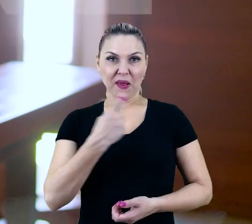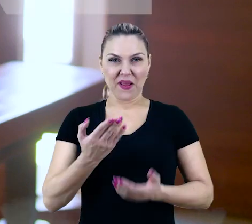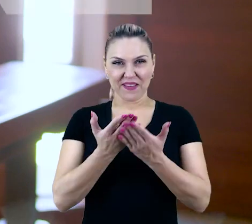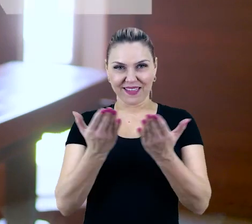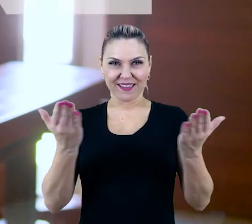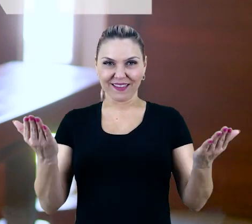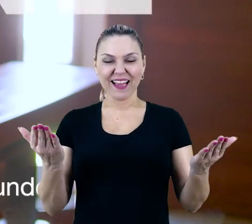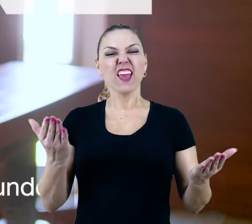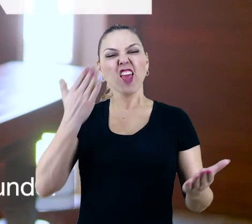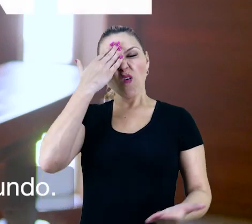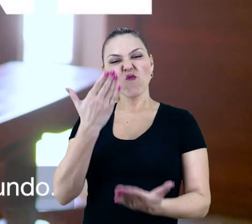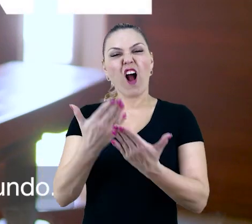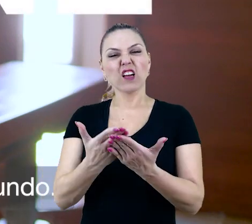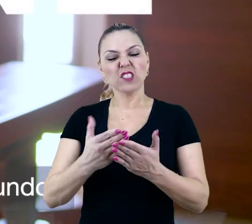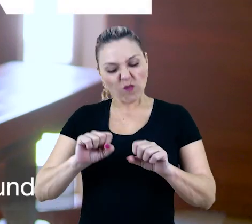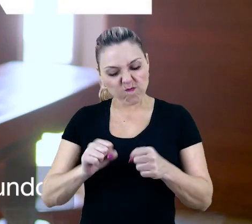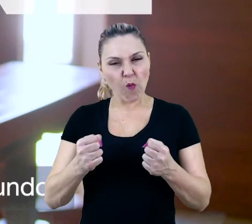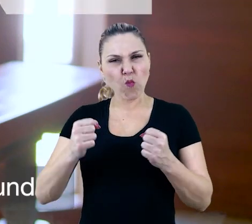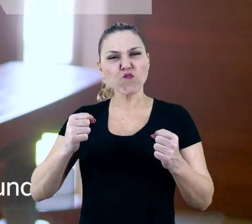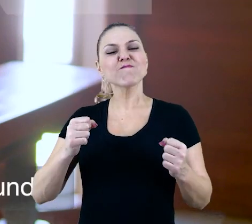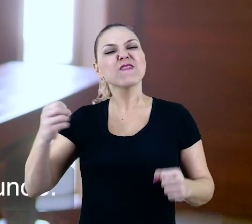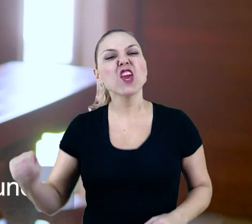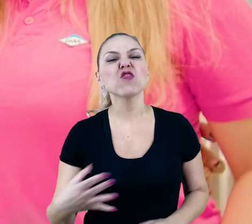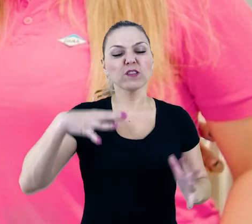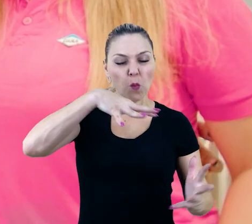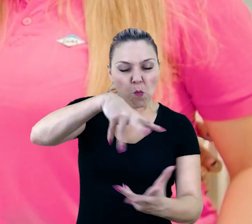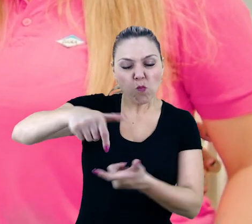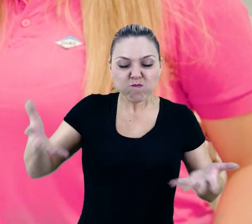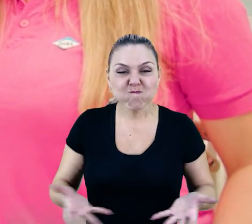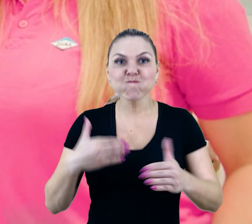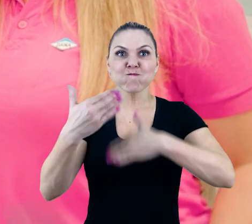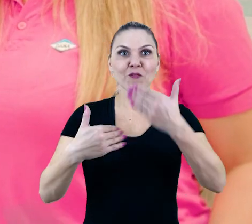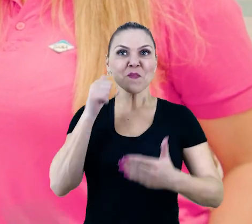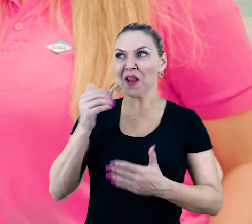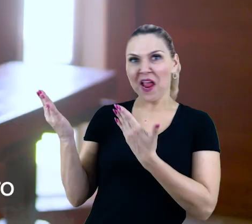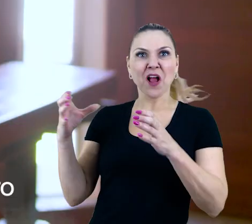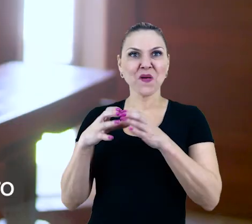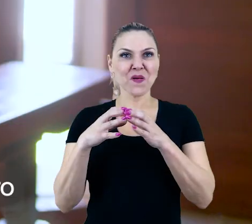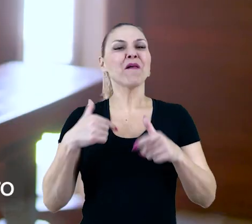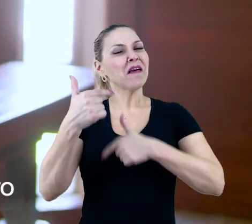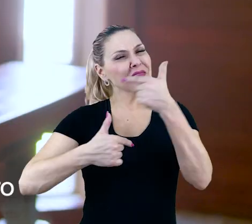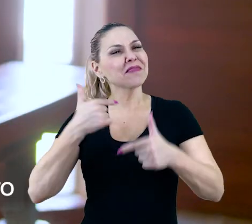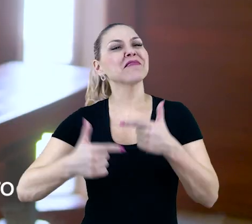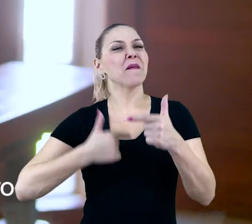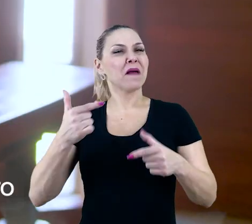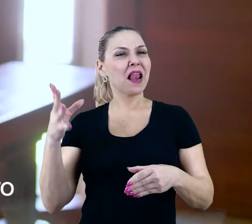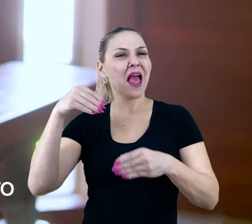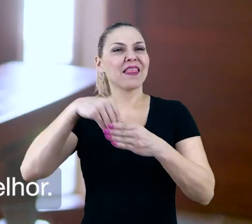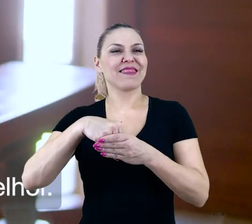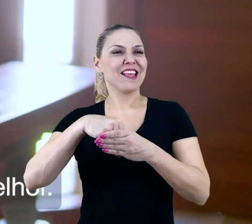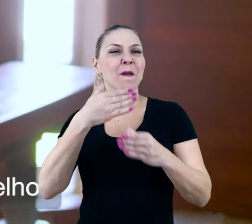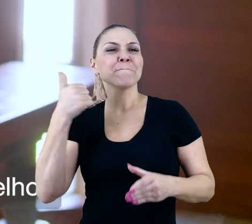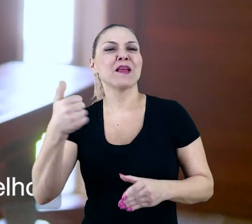My name is Caterine. I power innovation to move our world. Here is my team. We work to bridge the gender